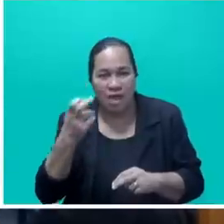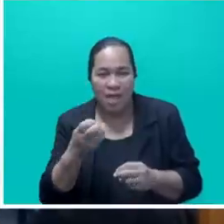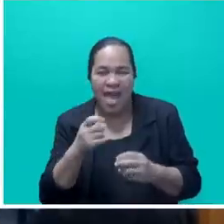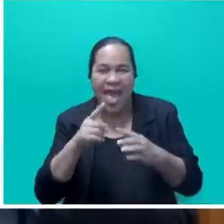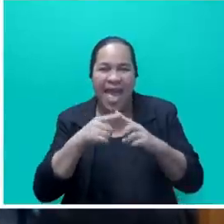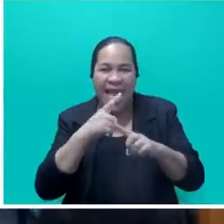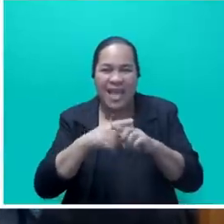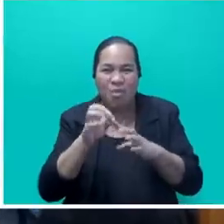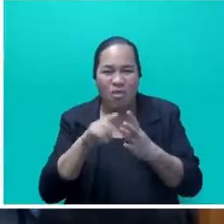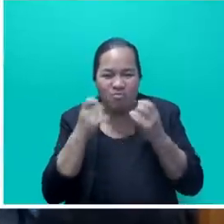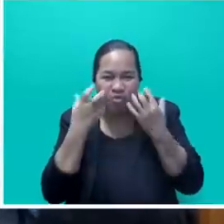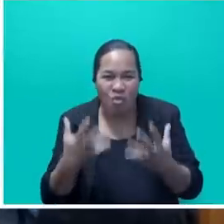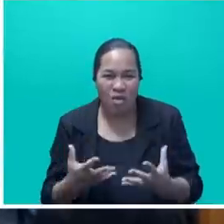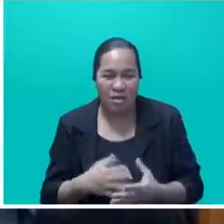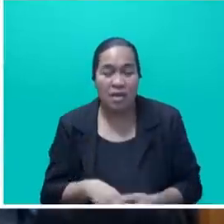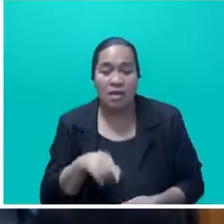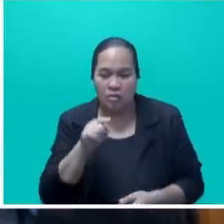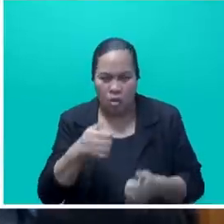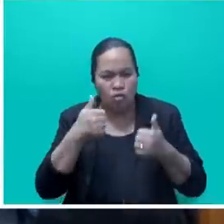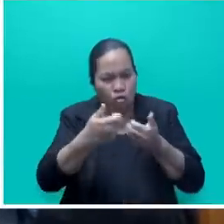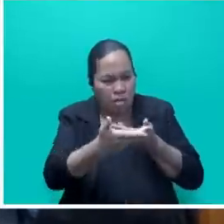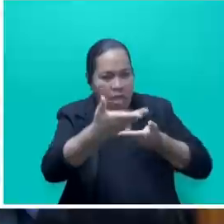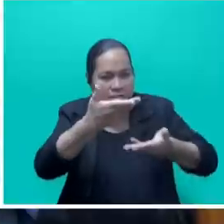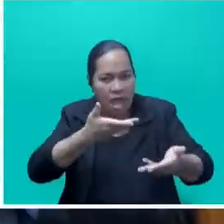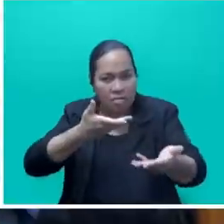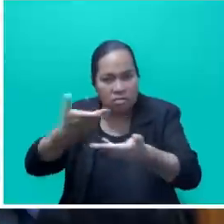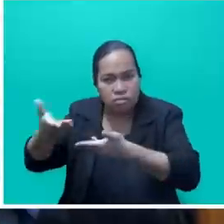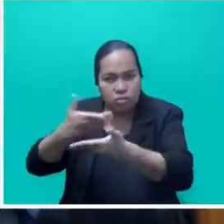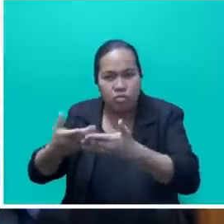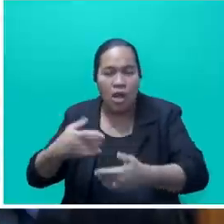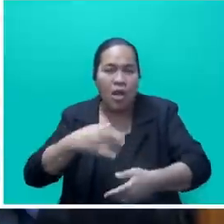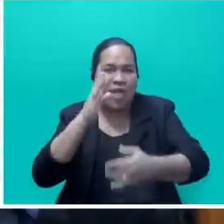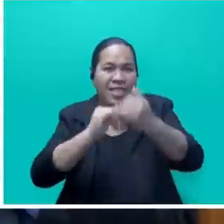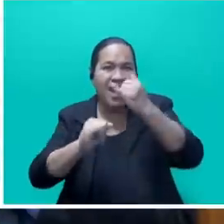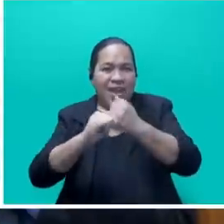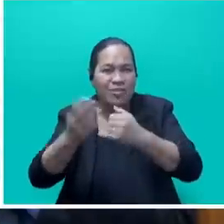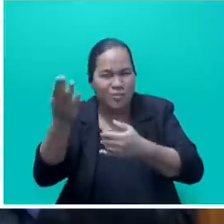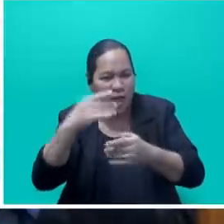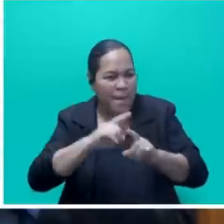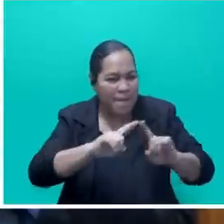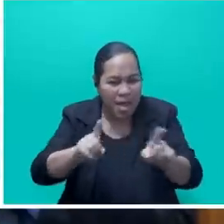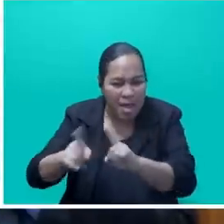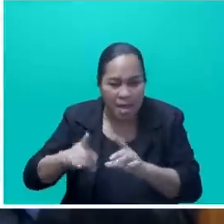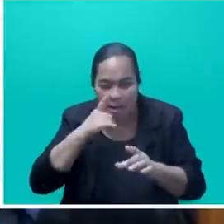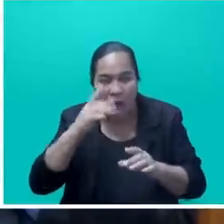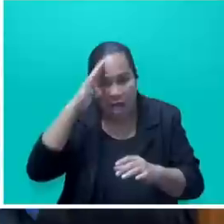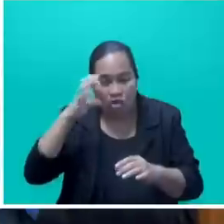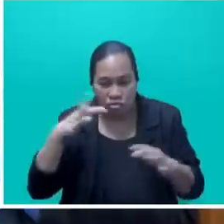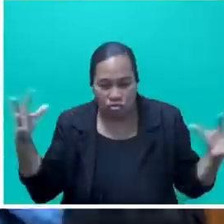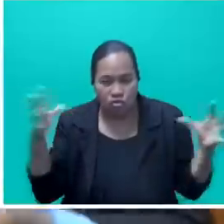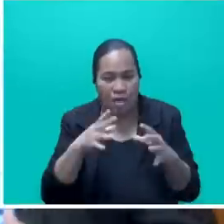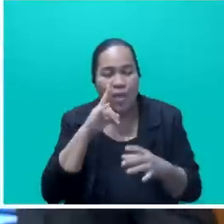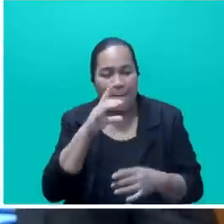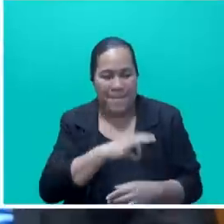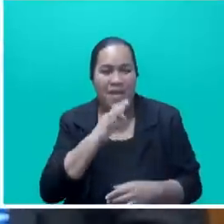past. It is a premier trade exchange with a huge international profile that brings buyers and sellers together. It should also benefit